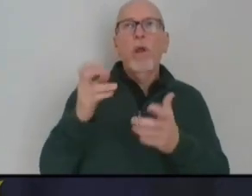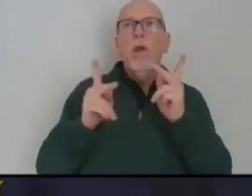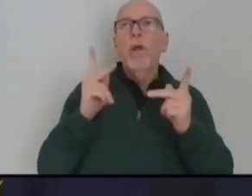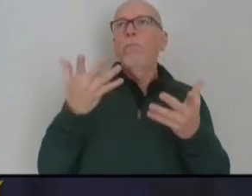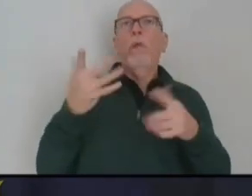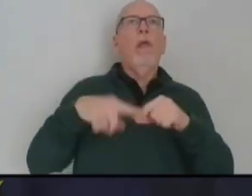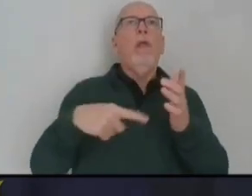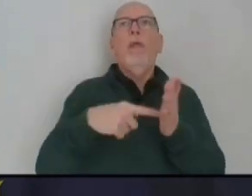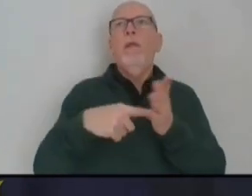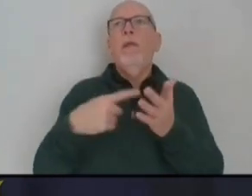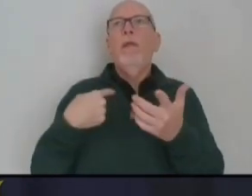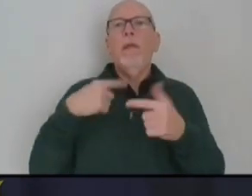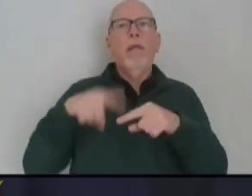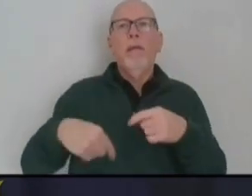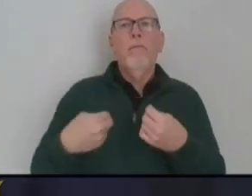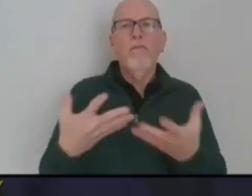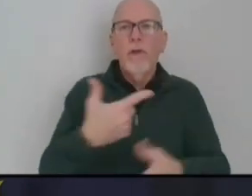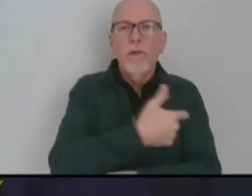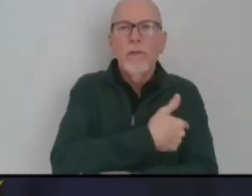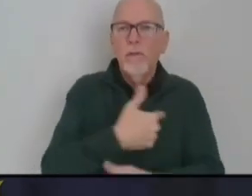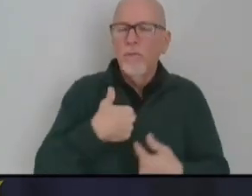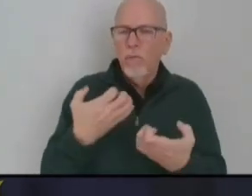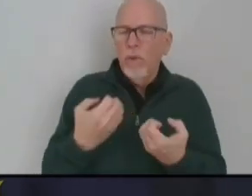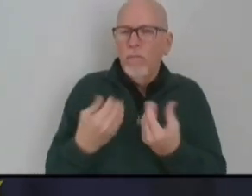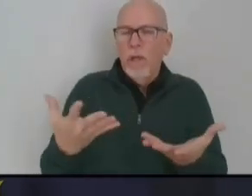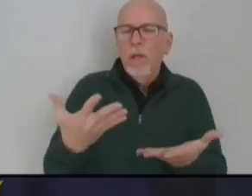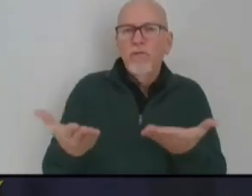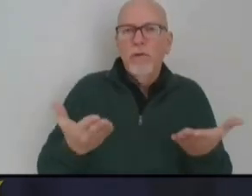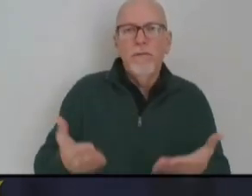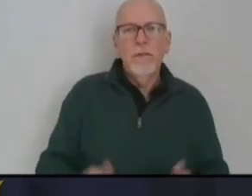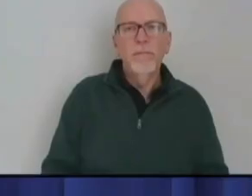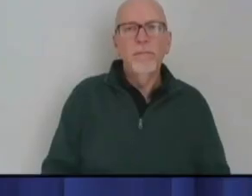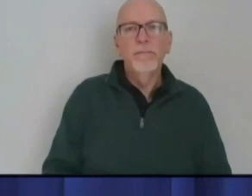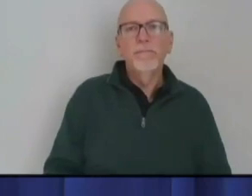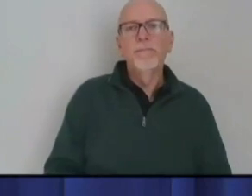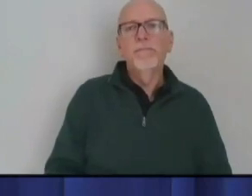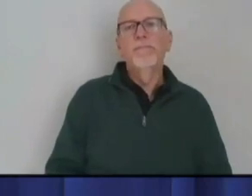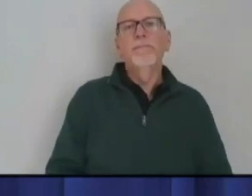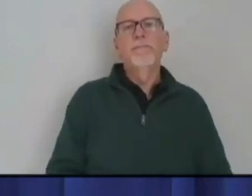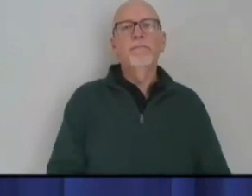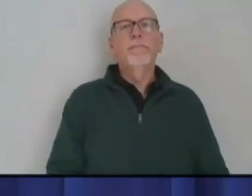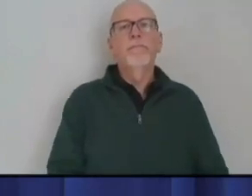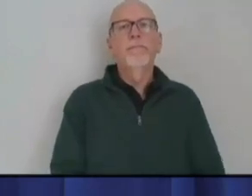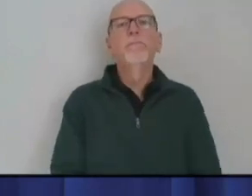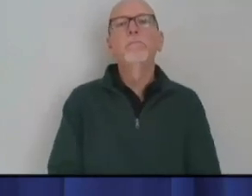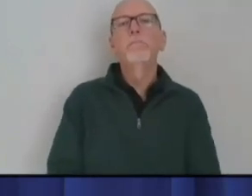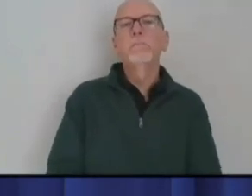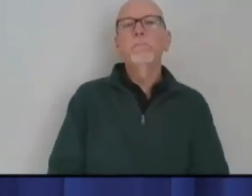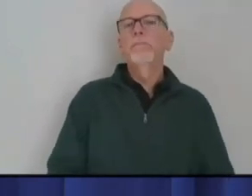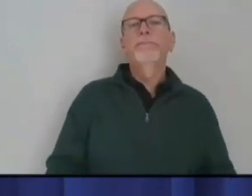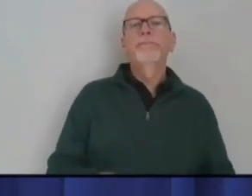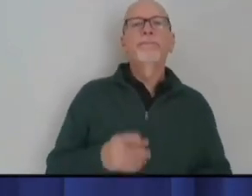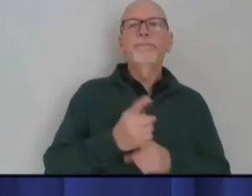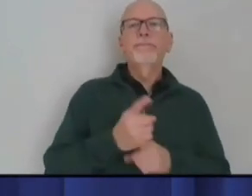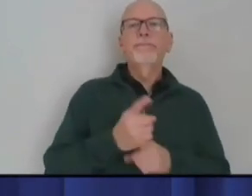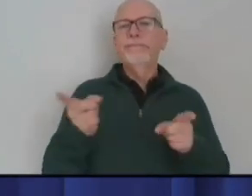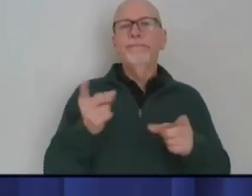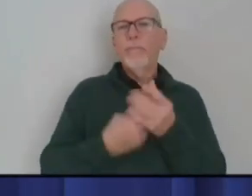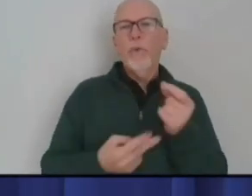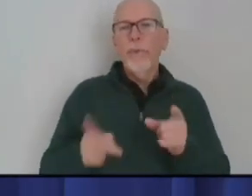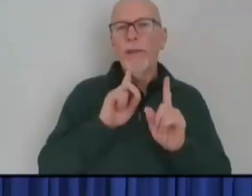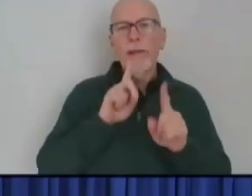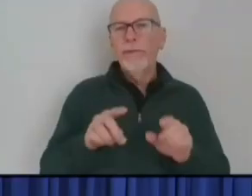to be able to help provide this wonderful service to our community. Yeah, and I would just add, I mean, you said everything I would have,